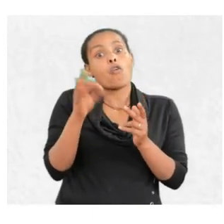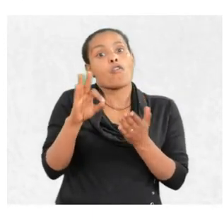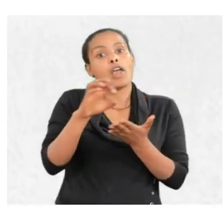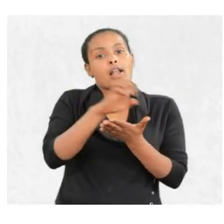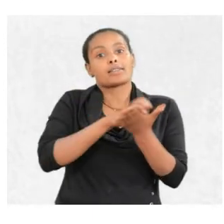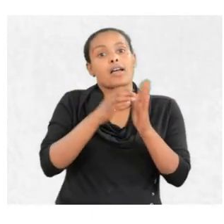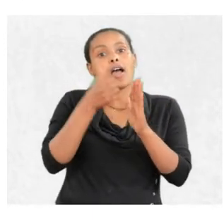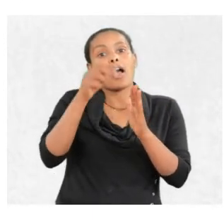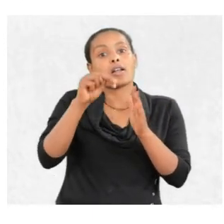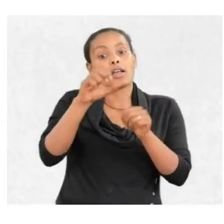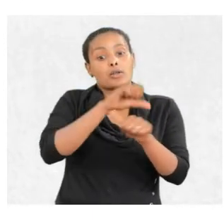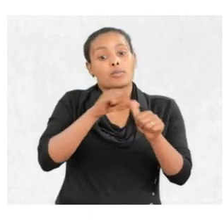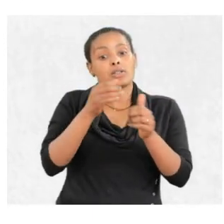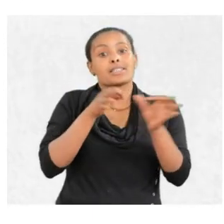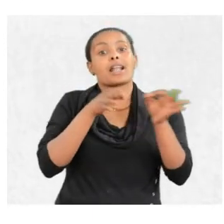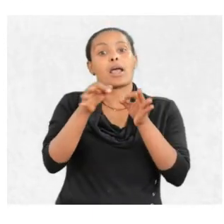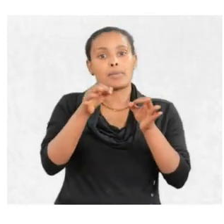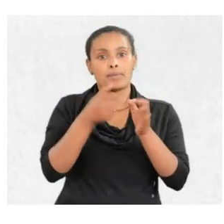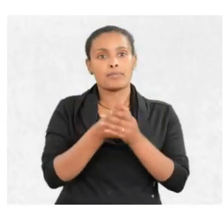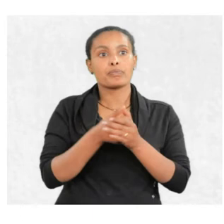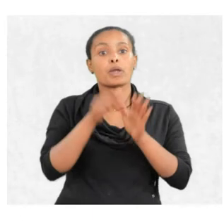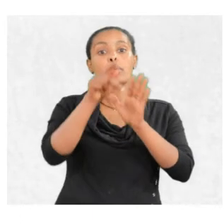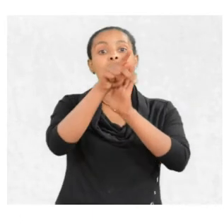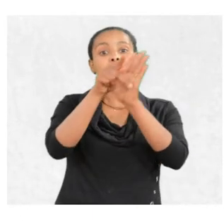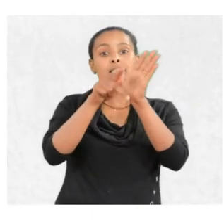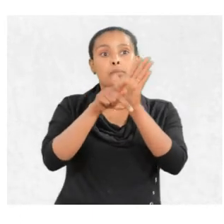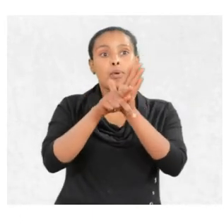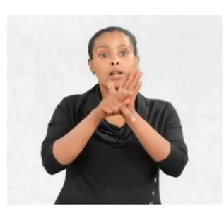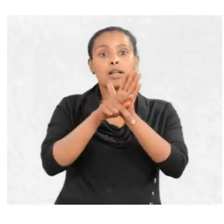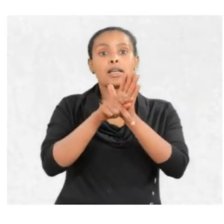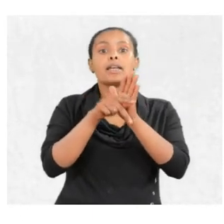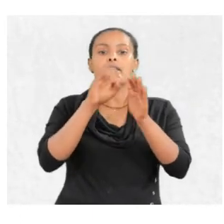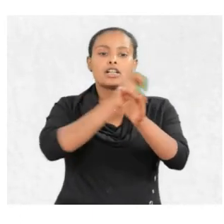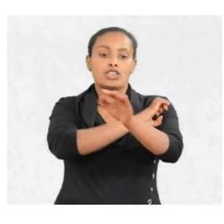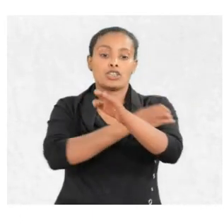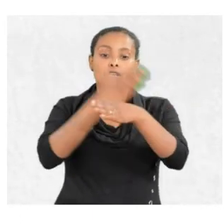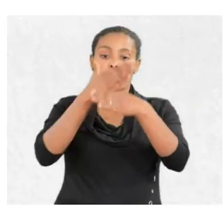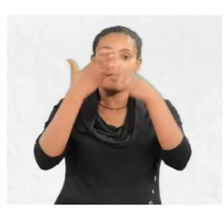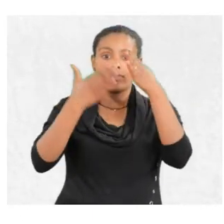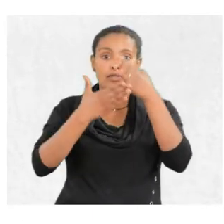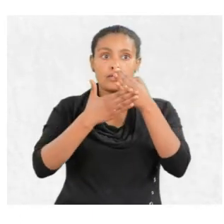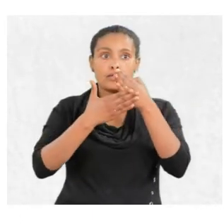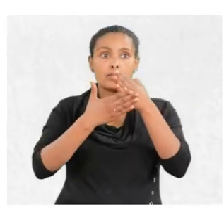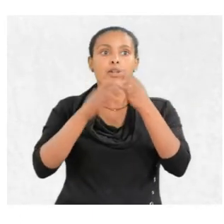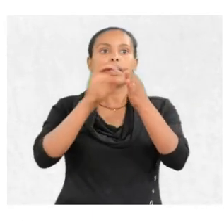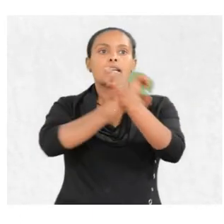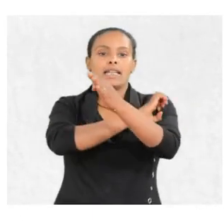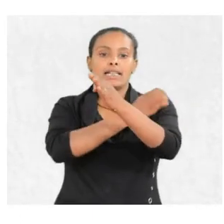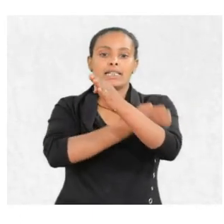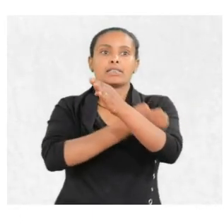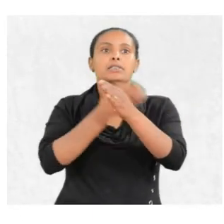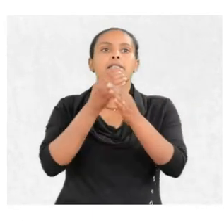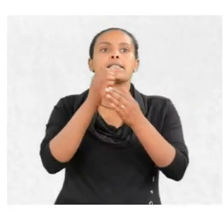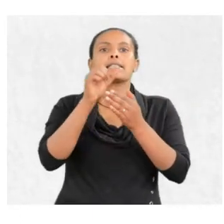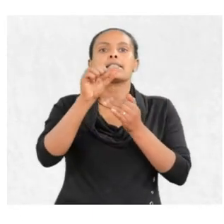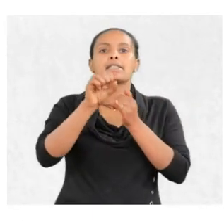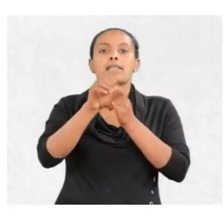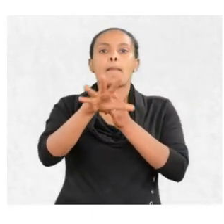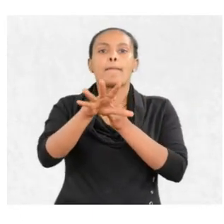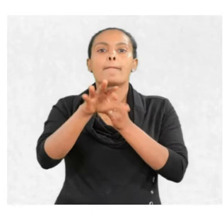in an atoms by describing principal energy level, energy sublevels